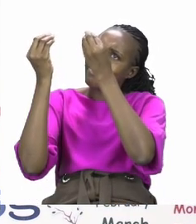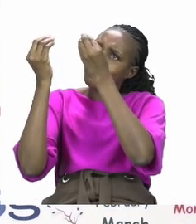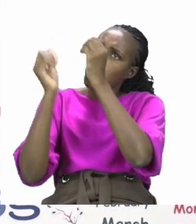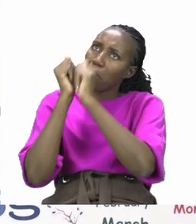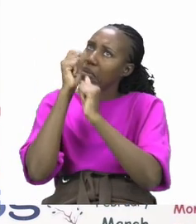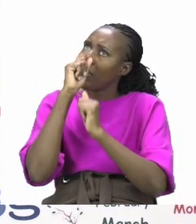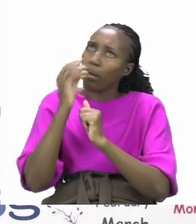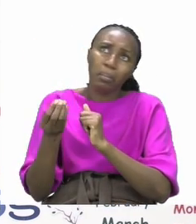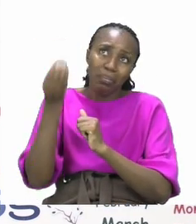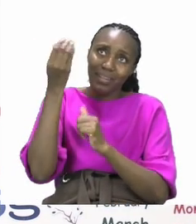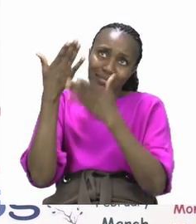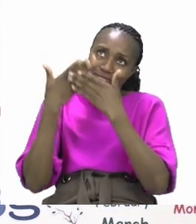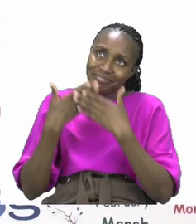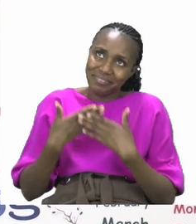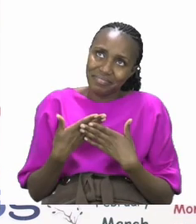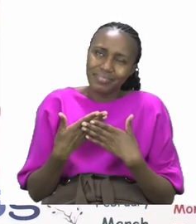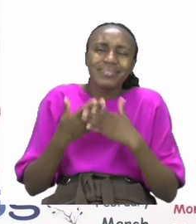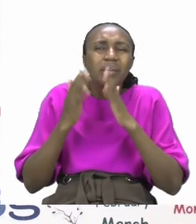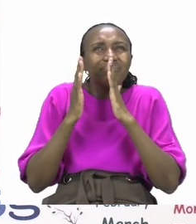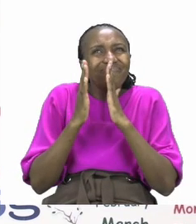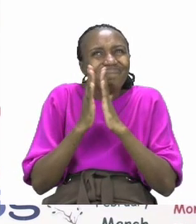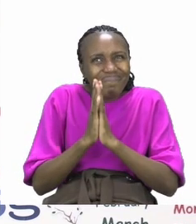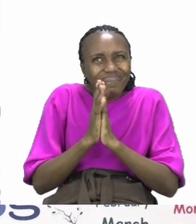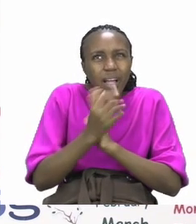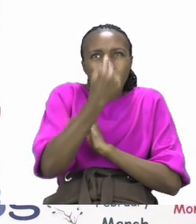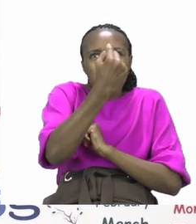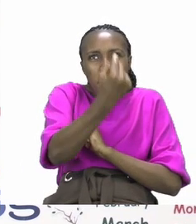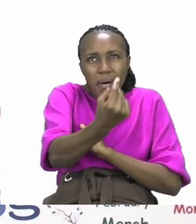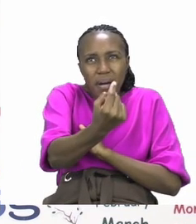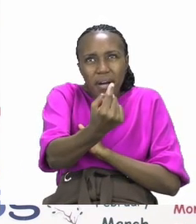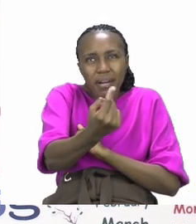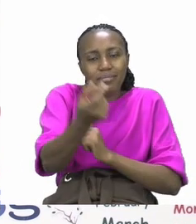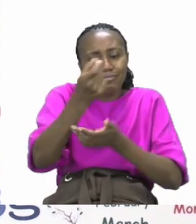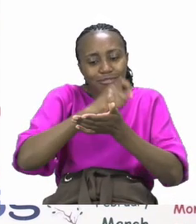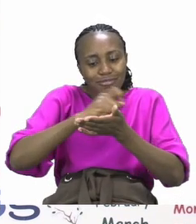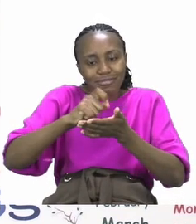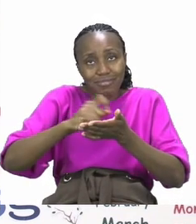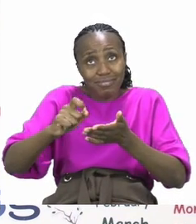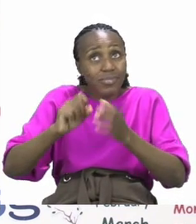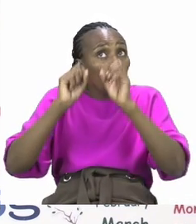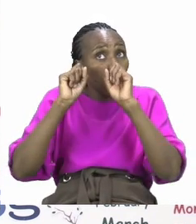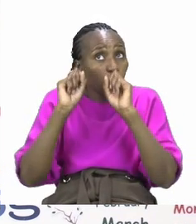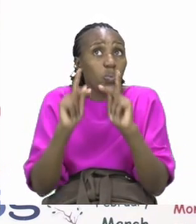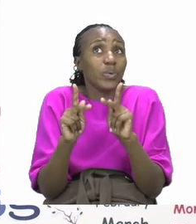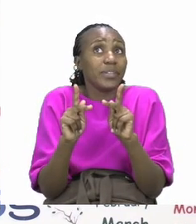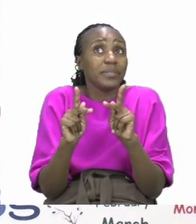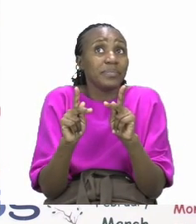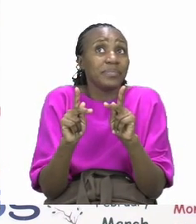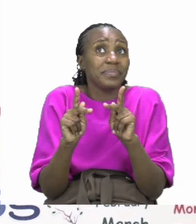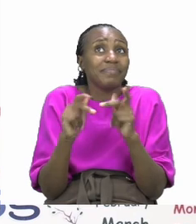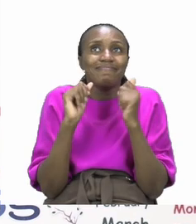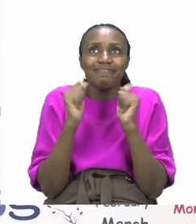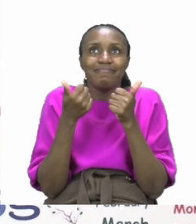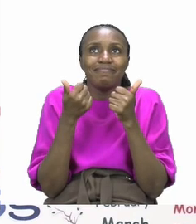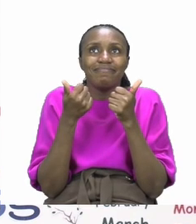adult for help. But make sure boys and girls that you try your best to finish everything by yourself. So